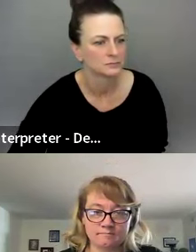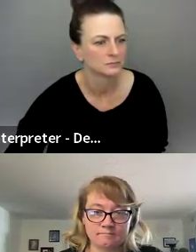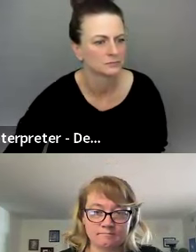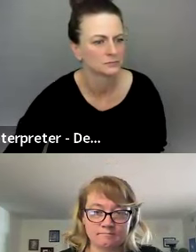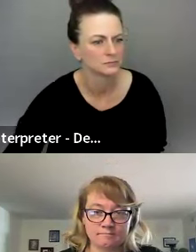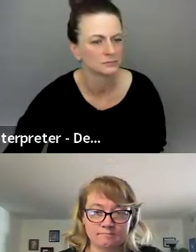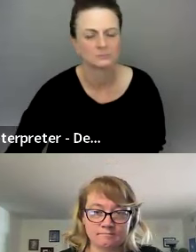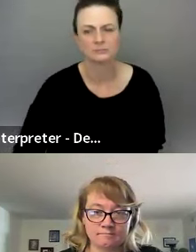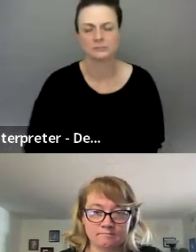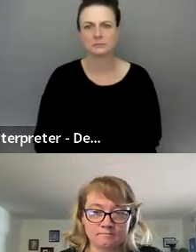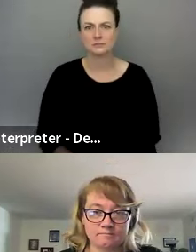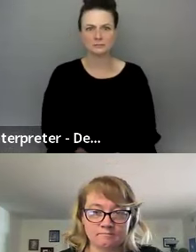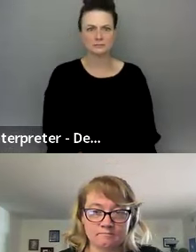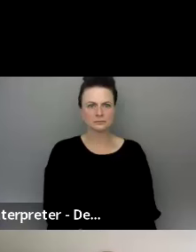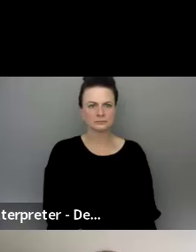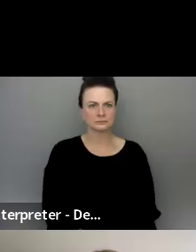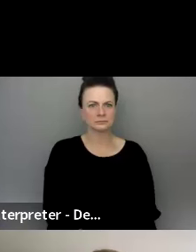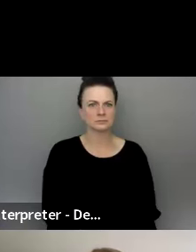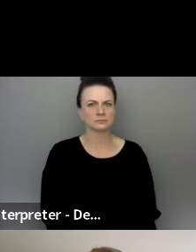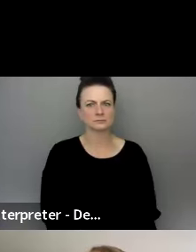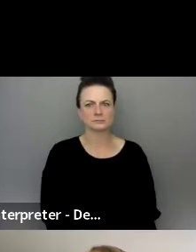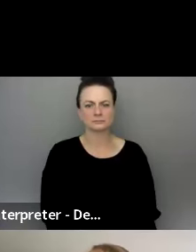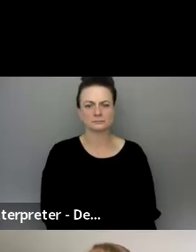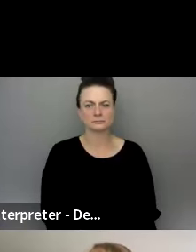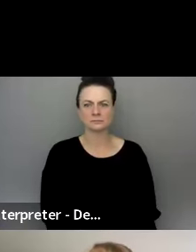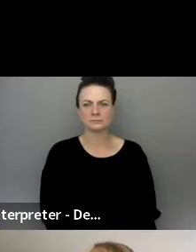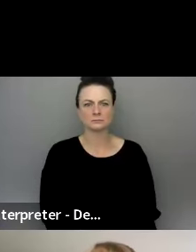I plan to make a post of this after the live stream.